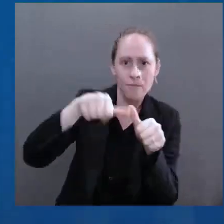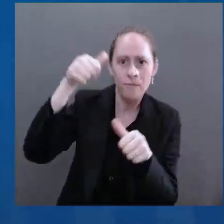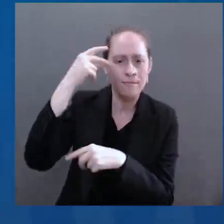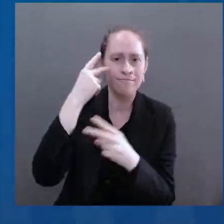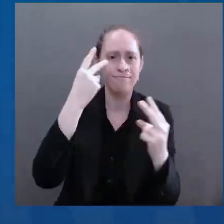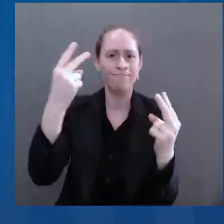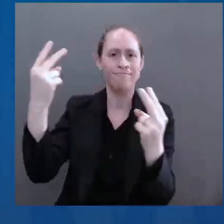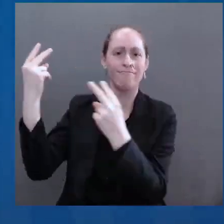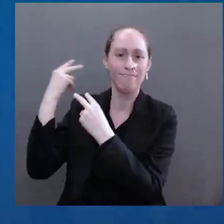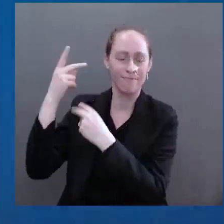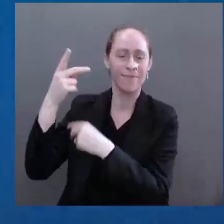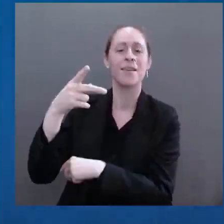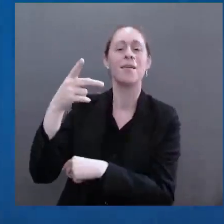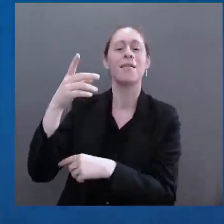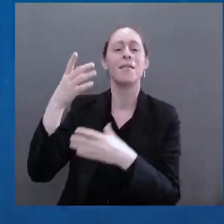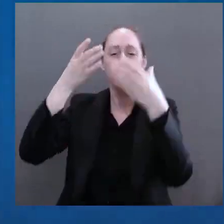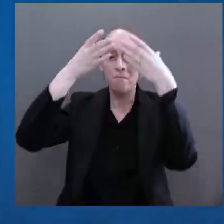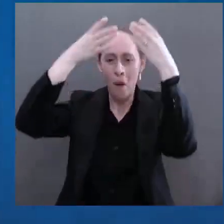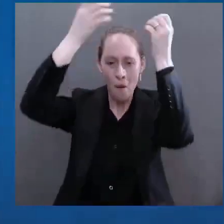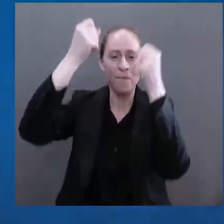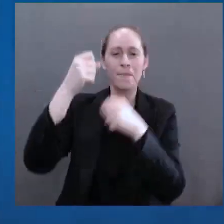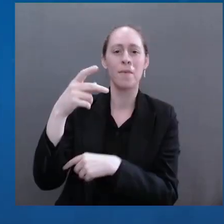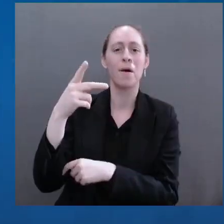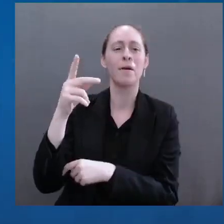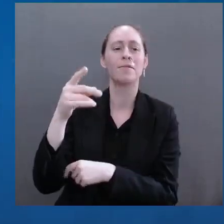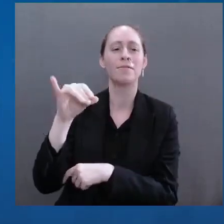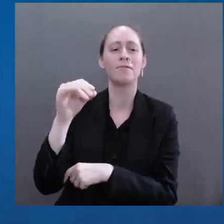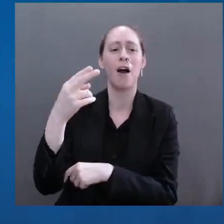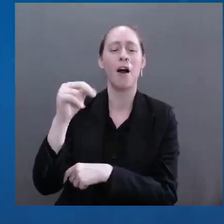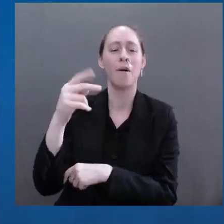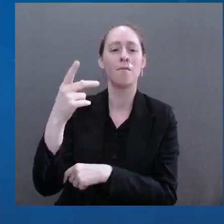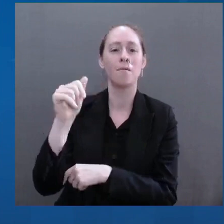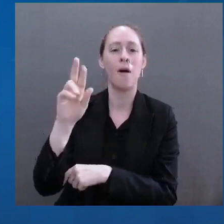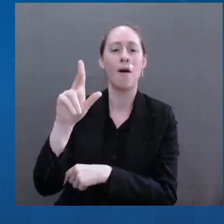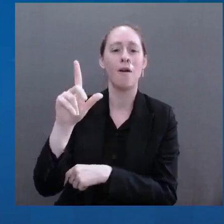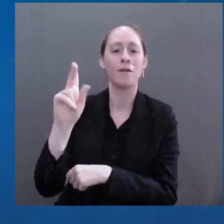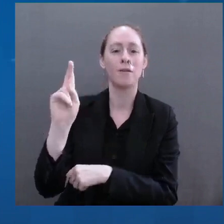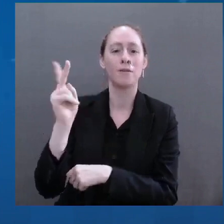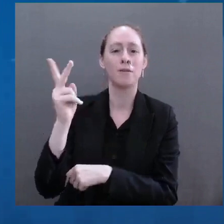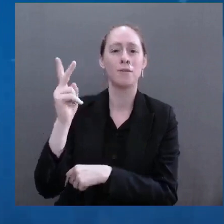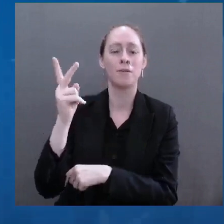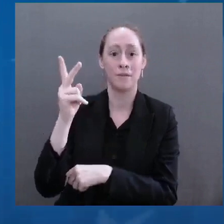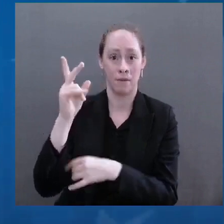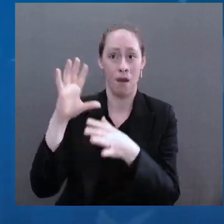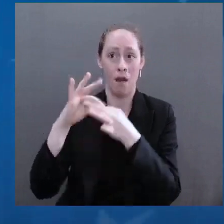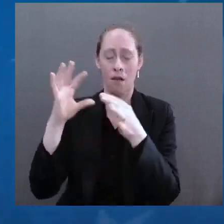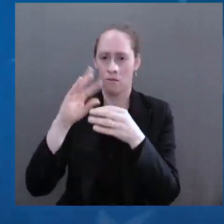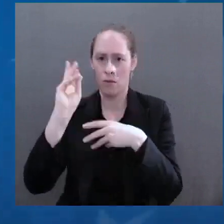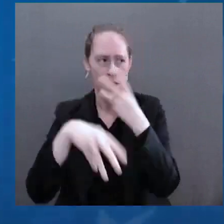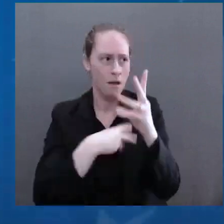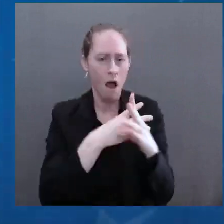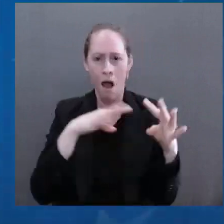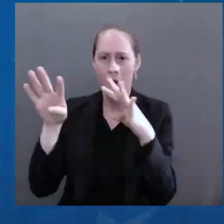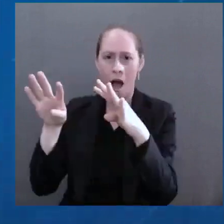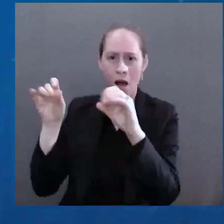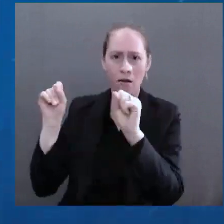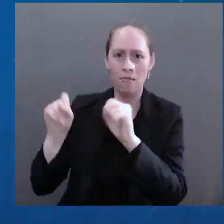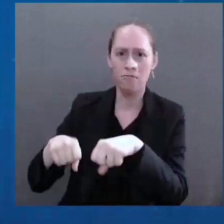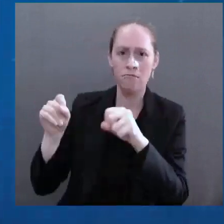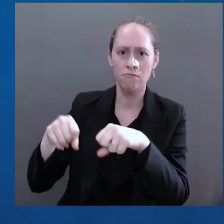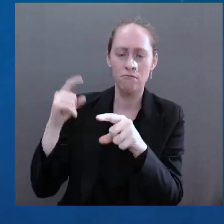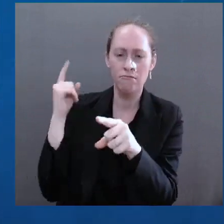John Paul brought the message here to Warsaw in his first trip back home as Pope in June